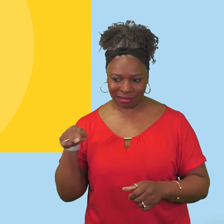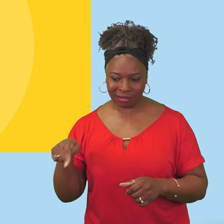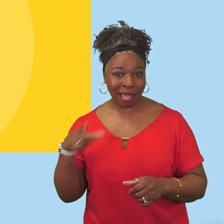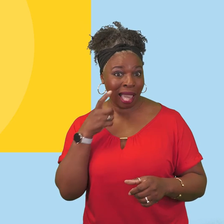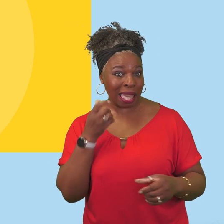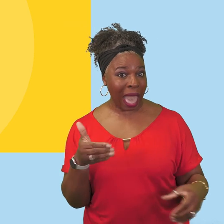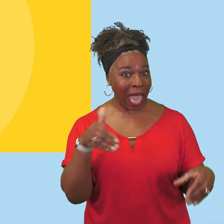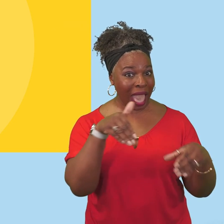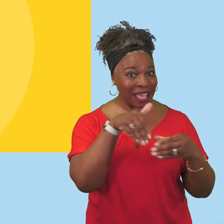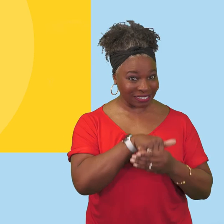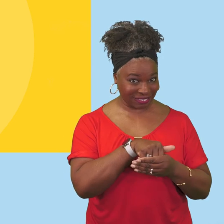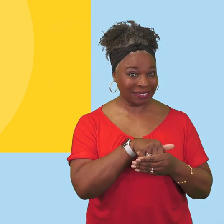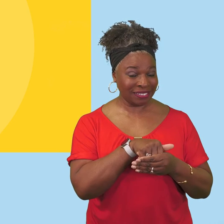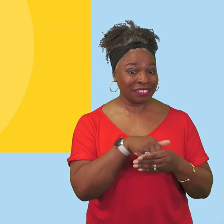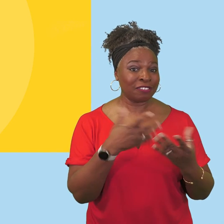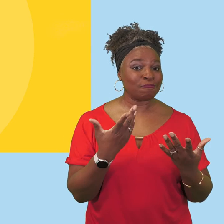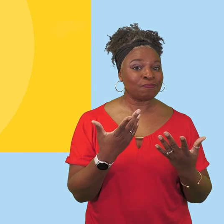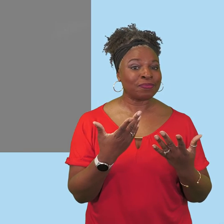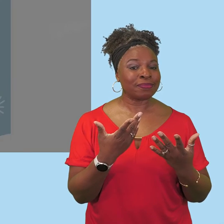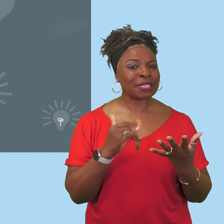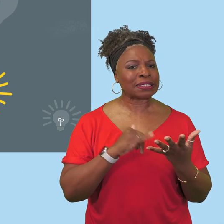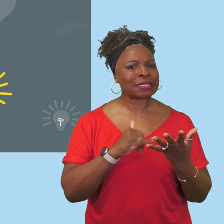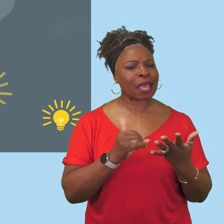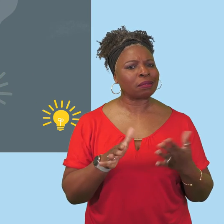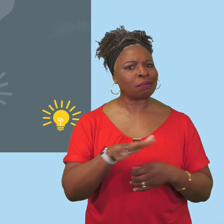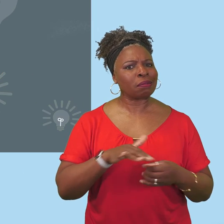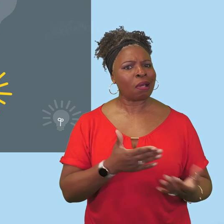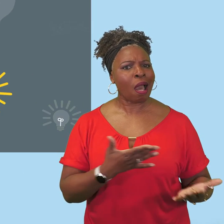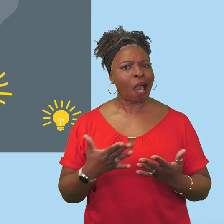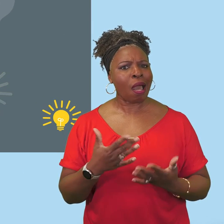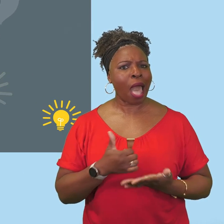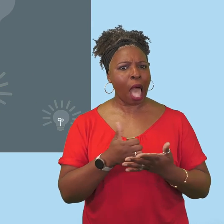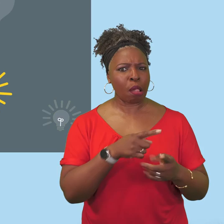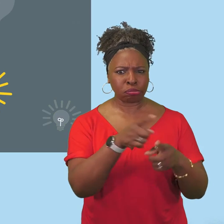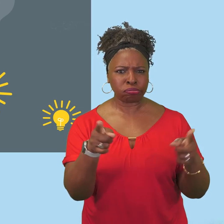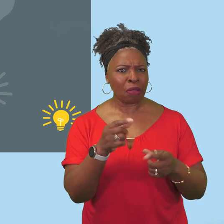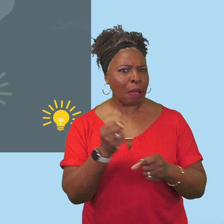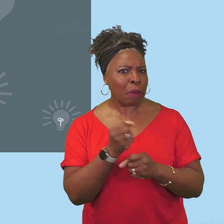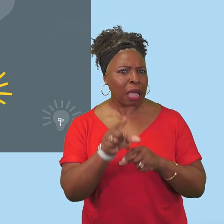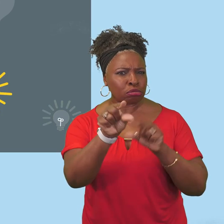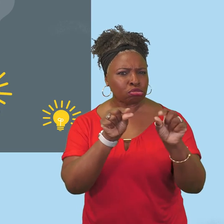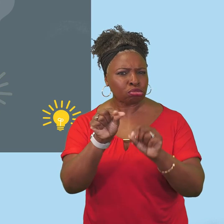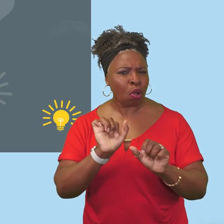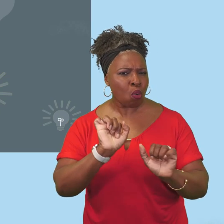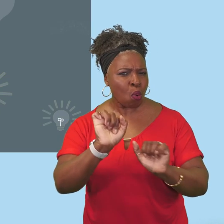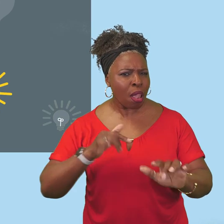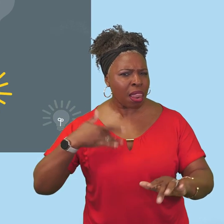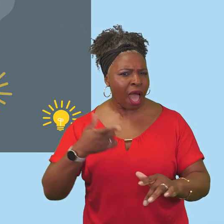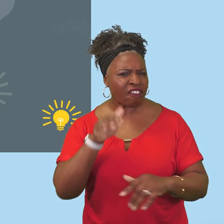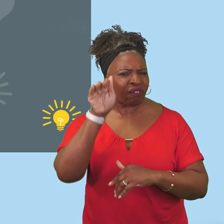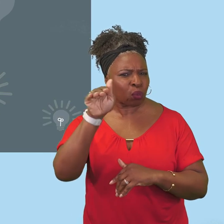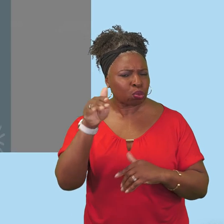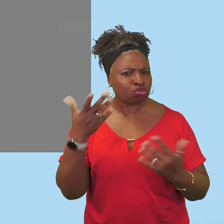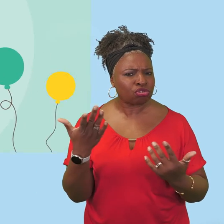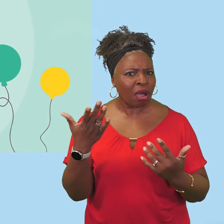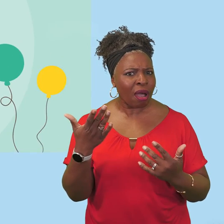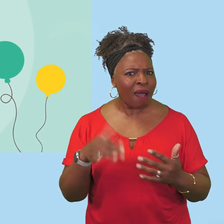people and their parents can join the send local offer can help you make more informed choices about the future and